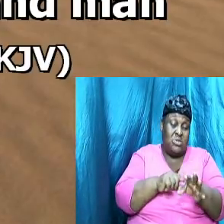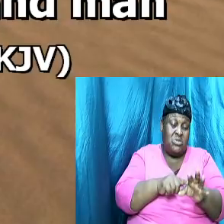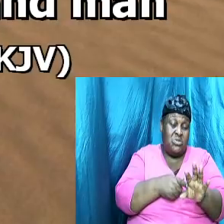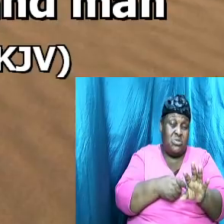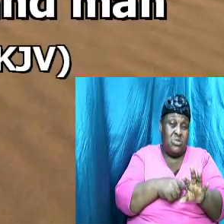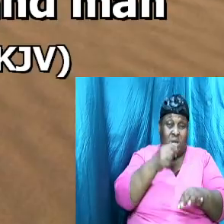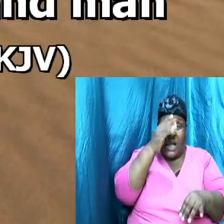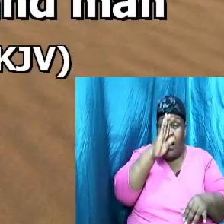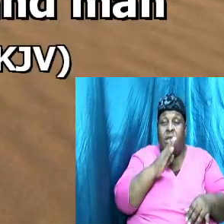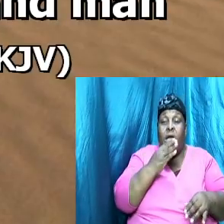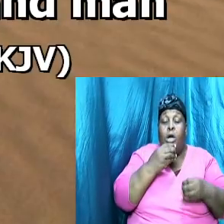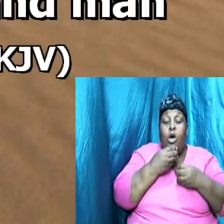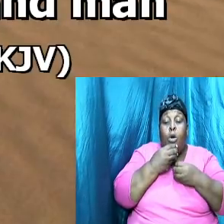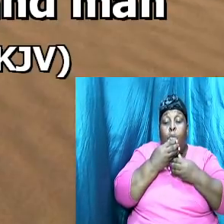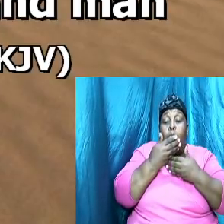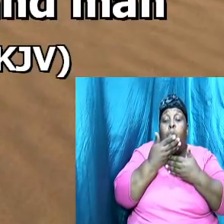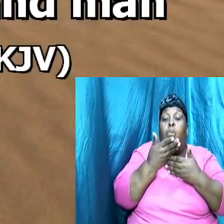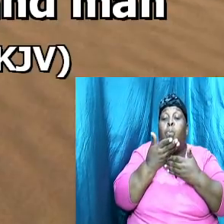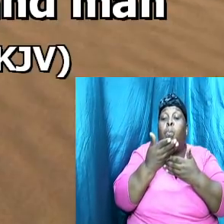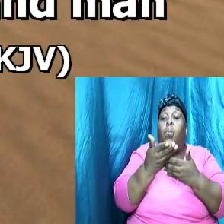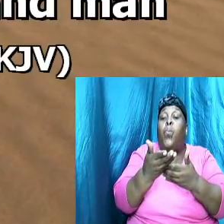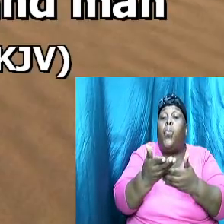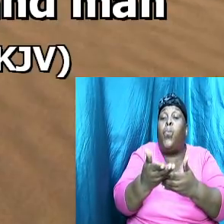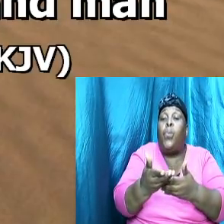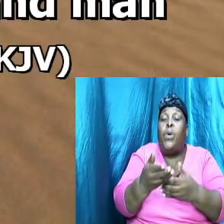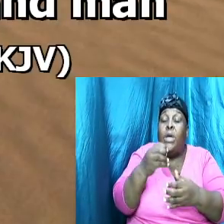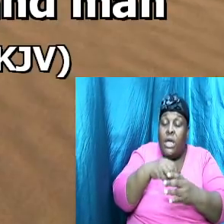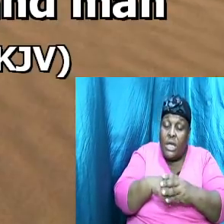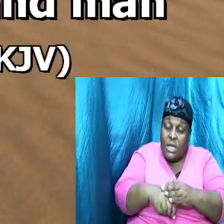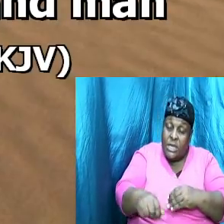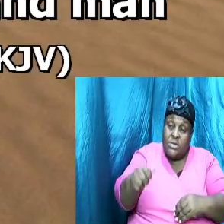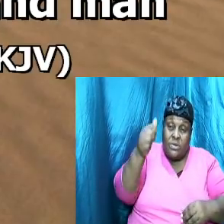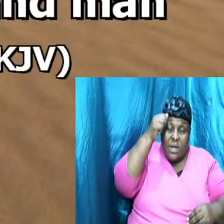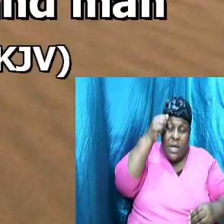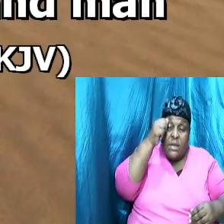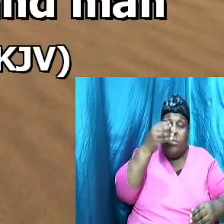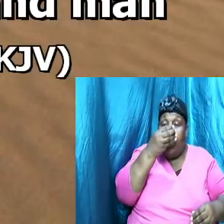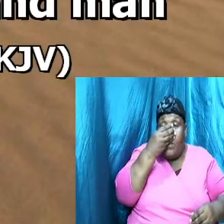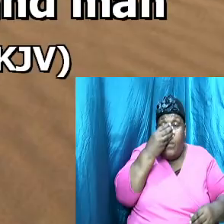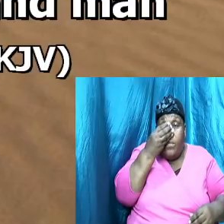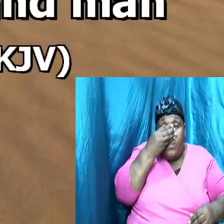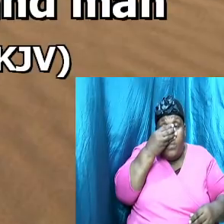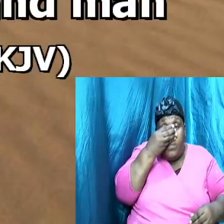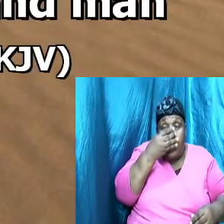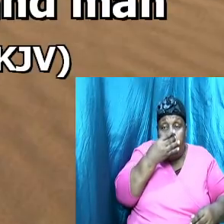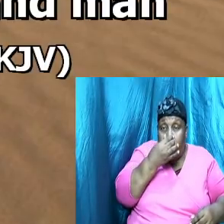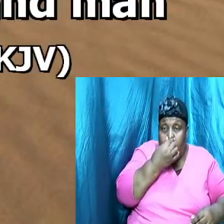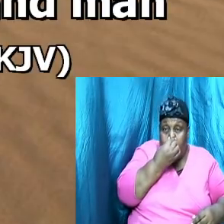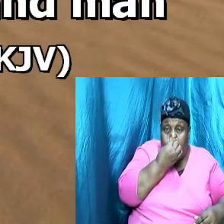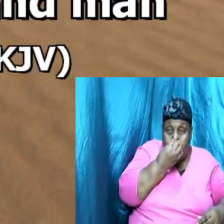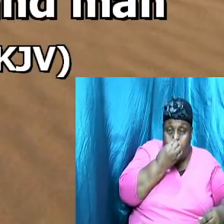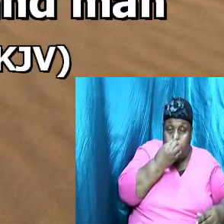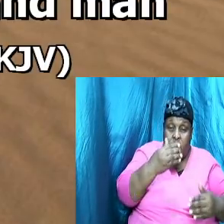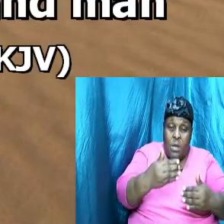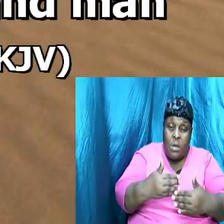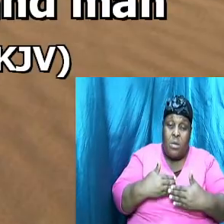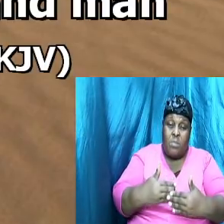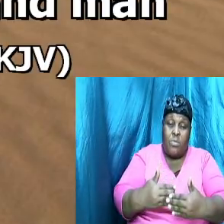that God breathed into his nostrils the breath of life